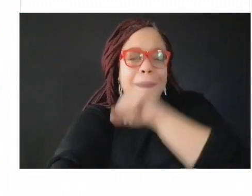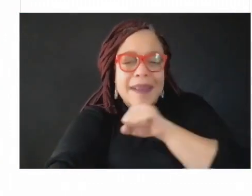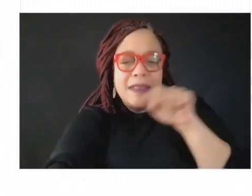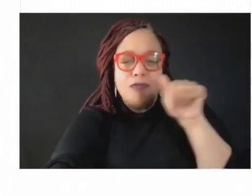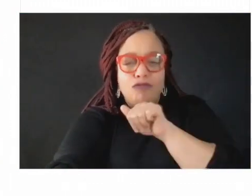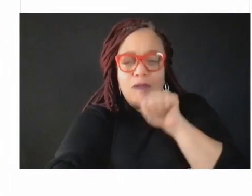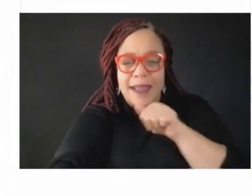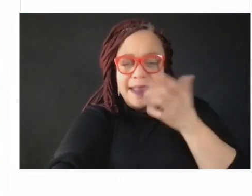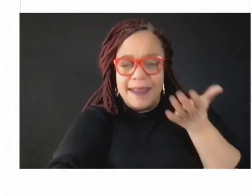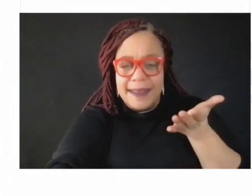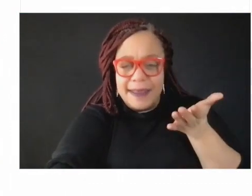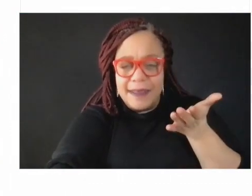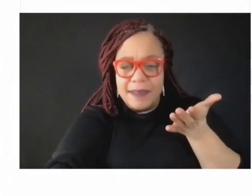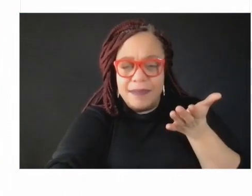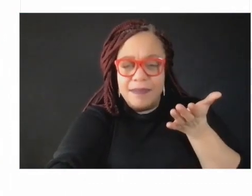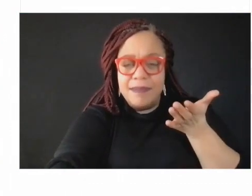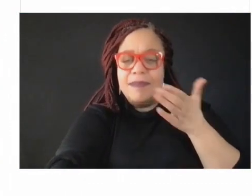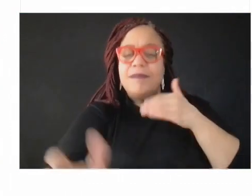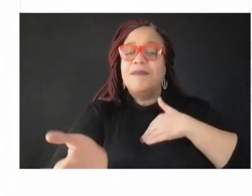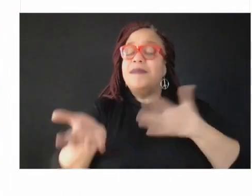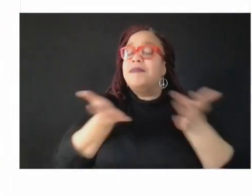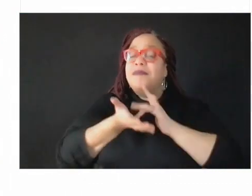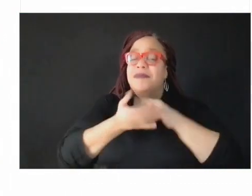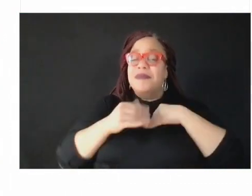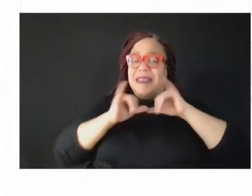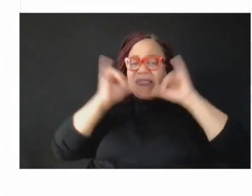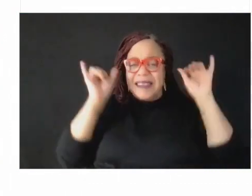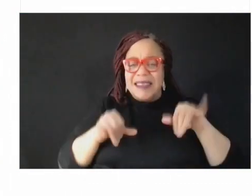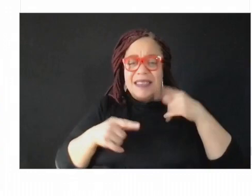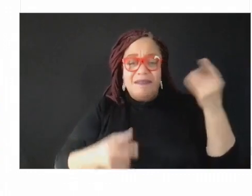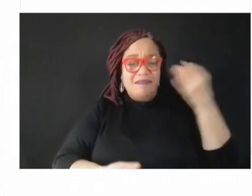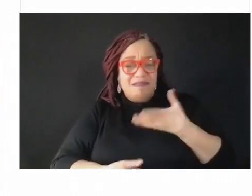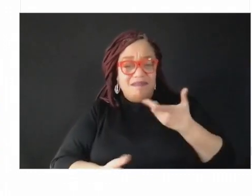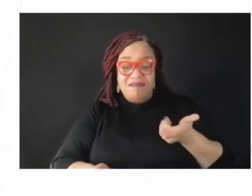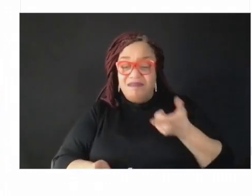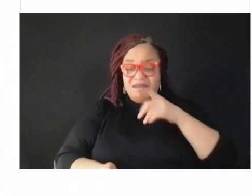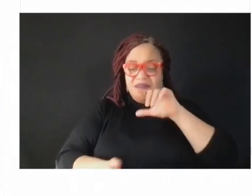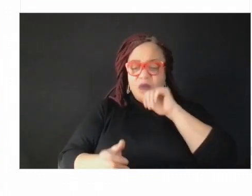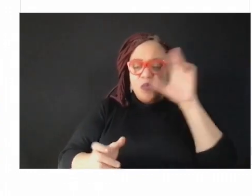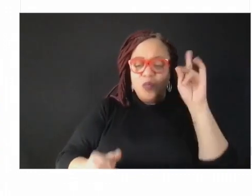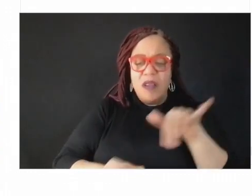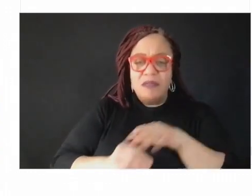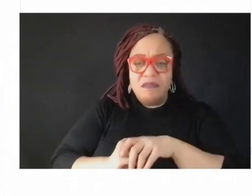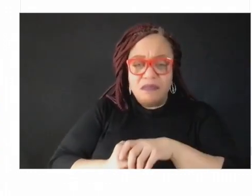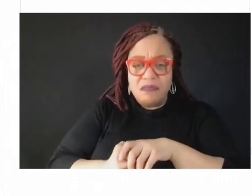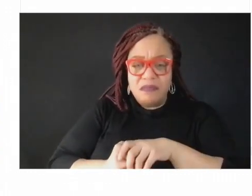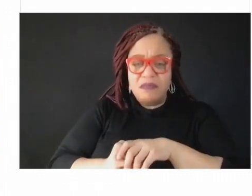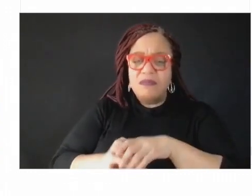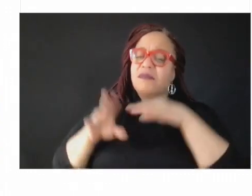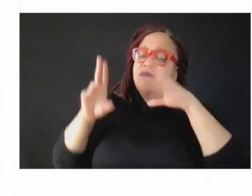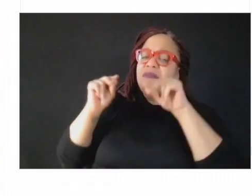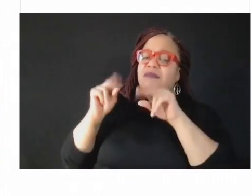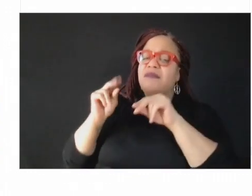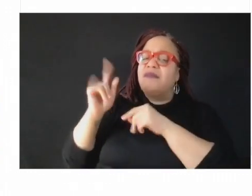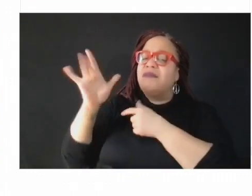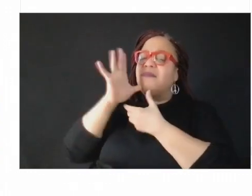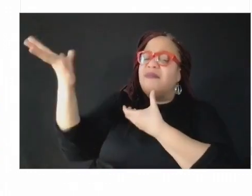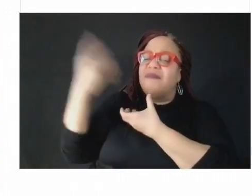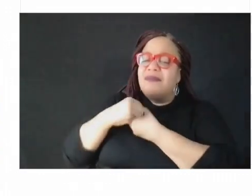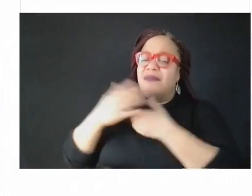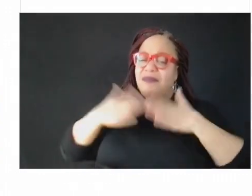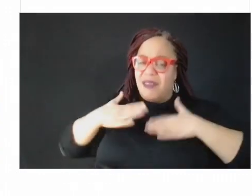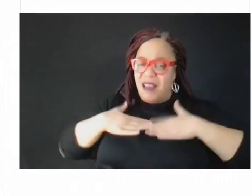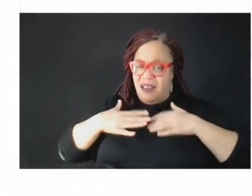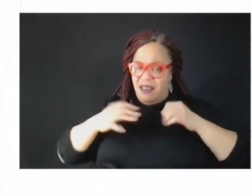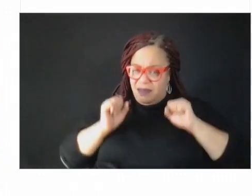systematically told not to do that. I was told not to engage my individual patient, not to share my